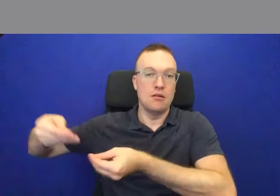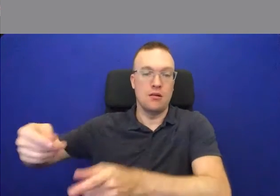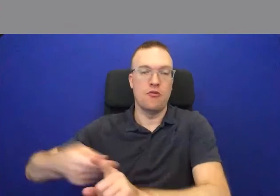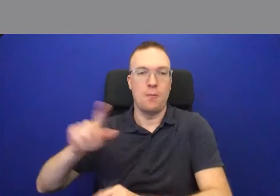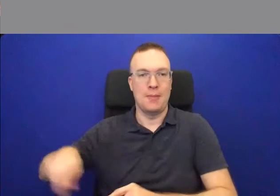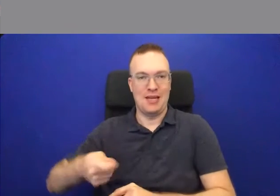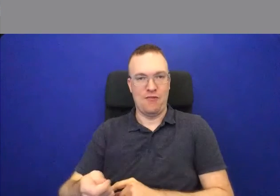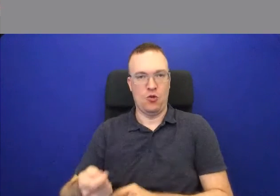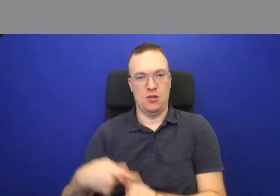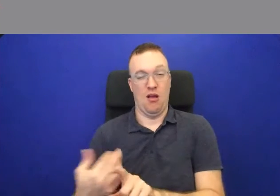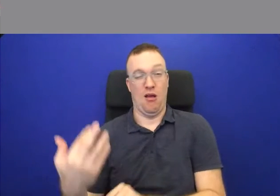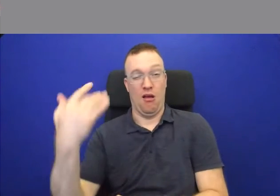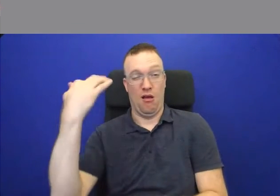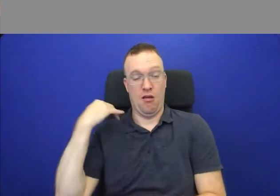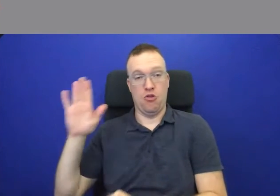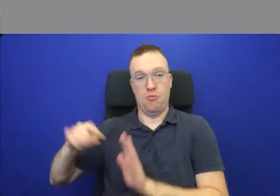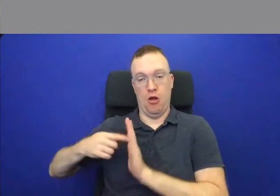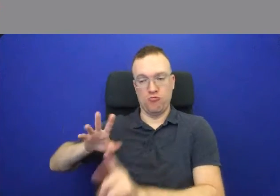financial model.